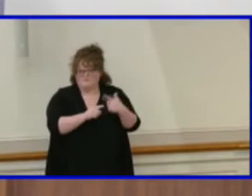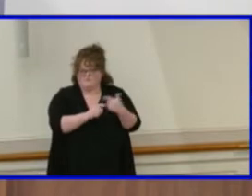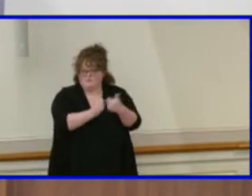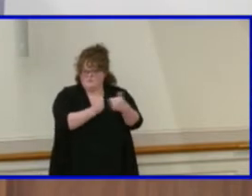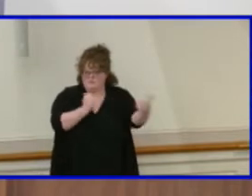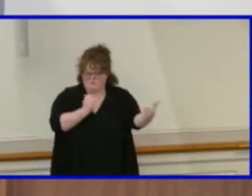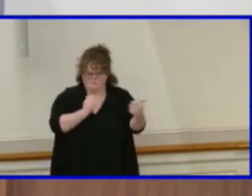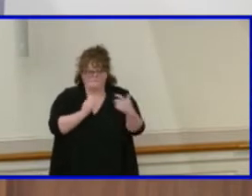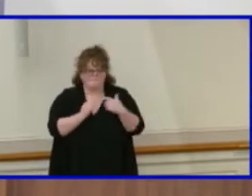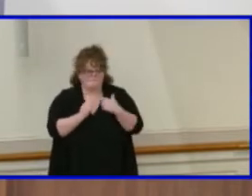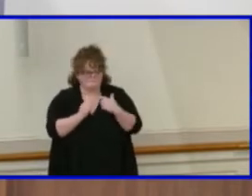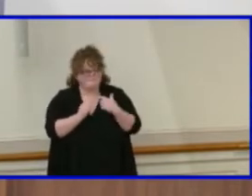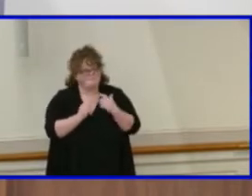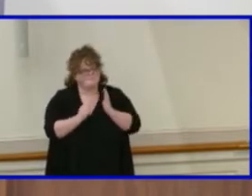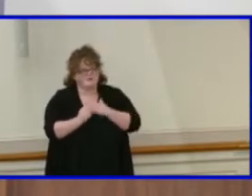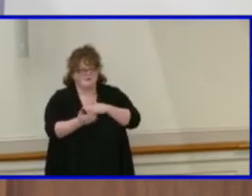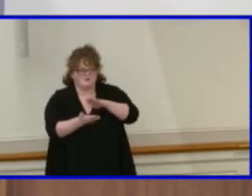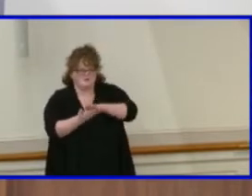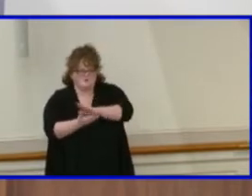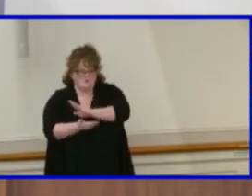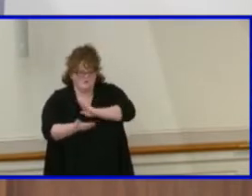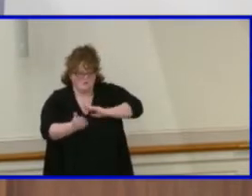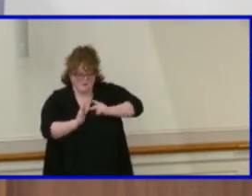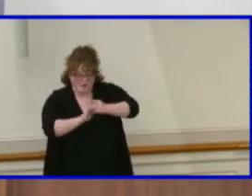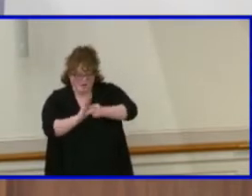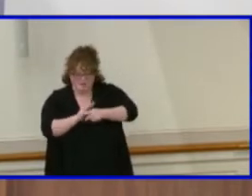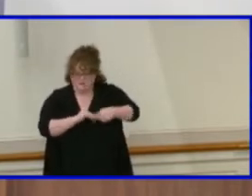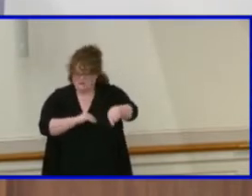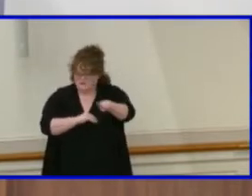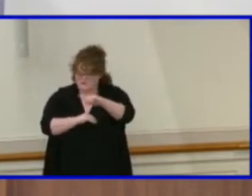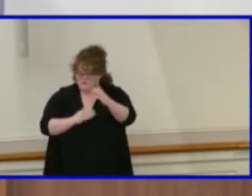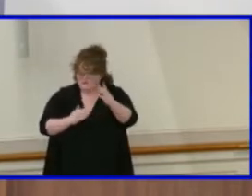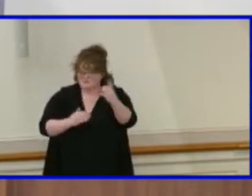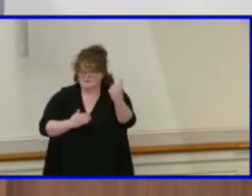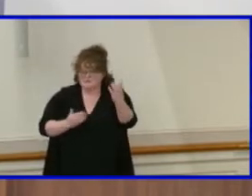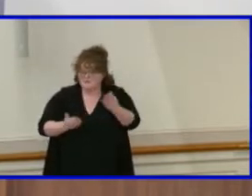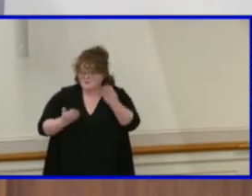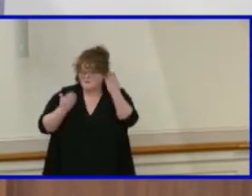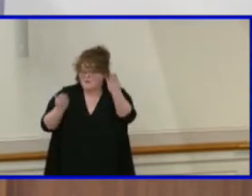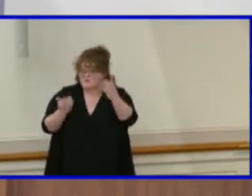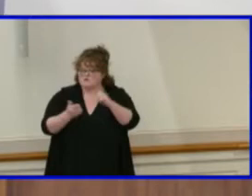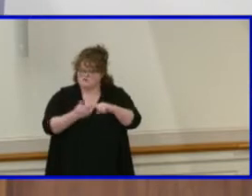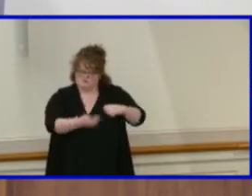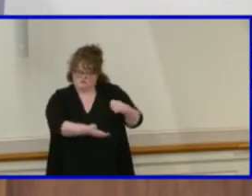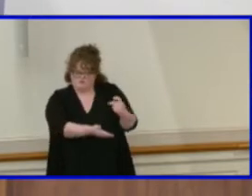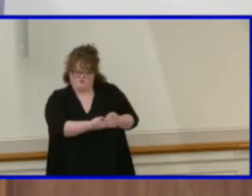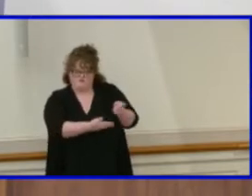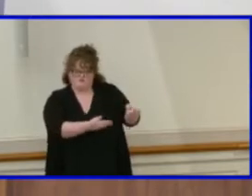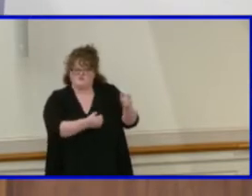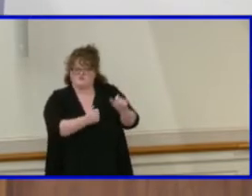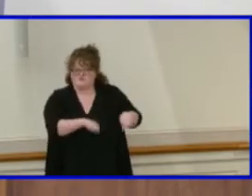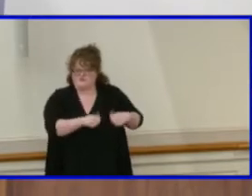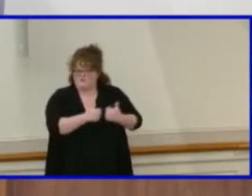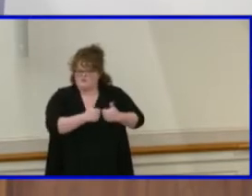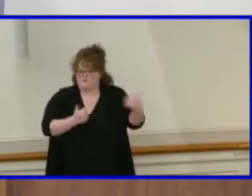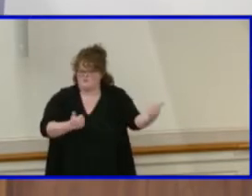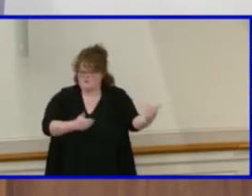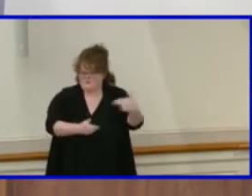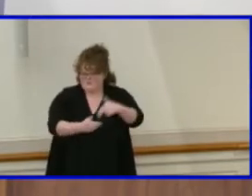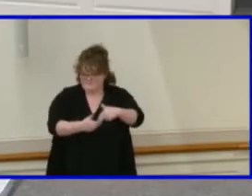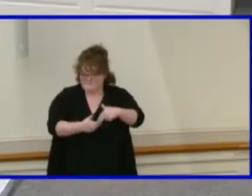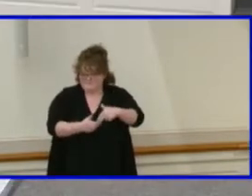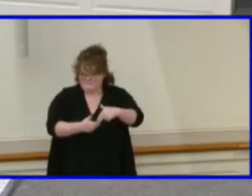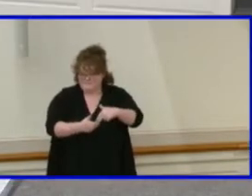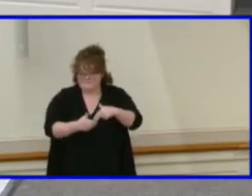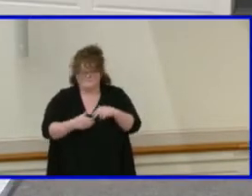policy do I hear a motion to approve Ms. Ogburn's participation in today's work session from a remote location.